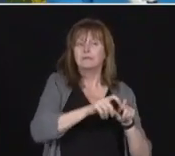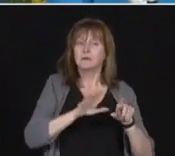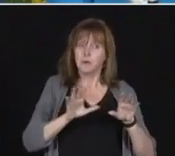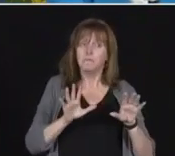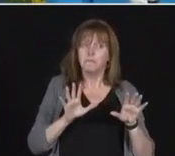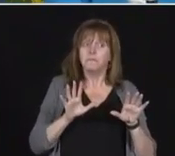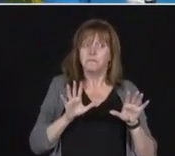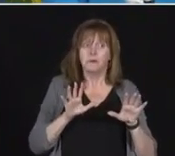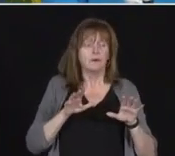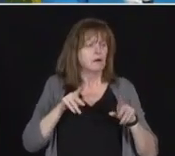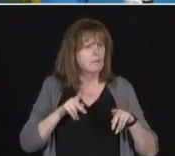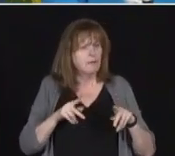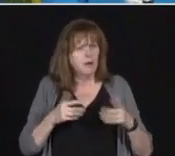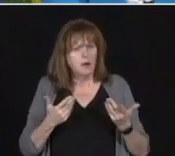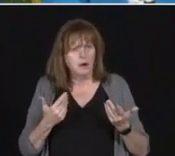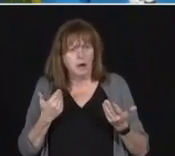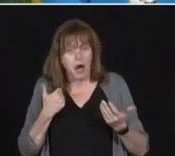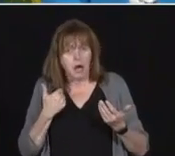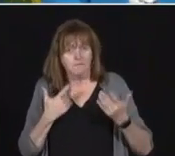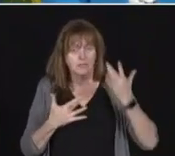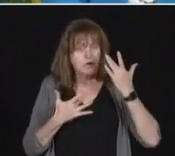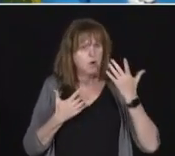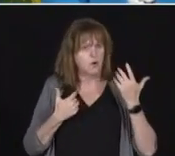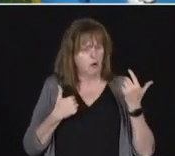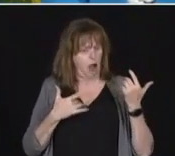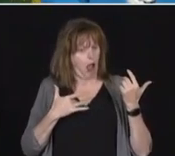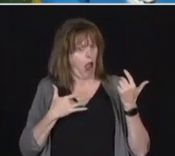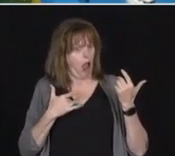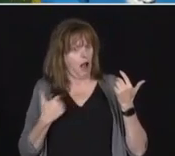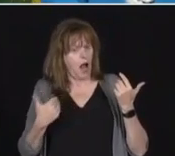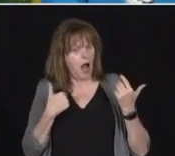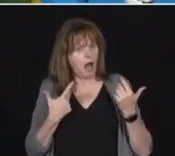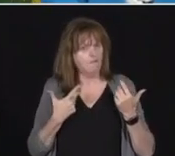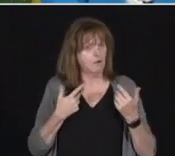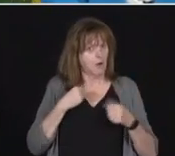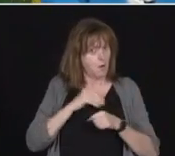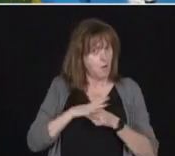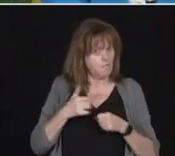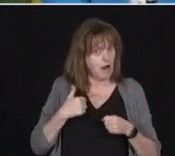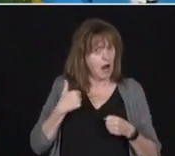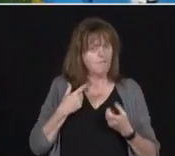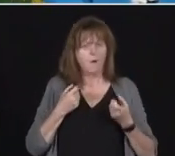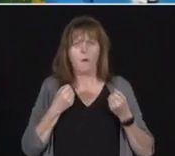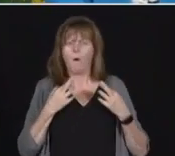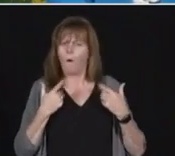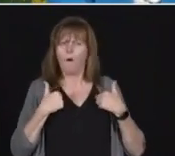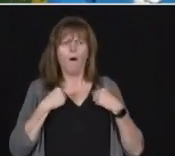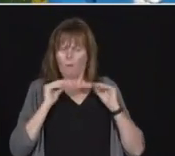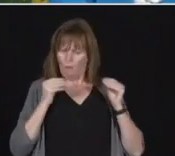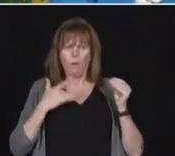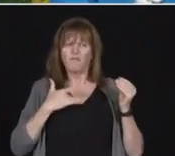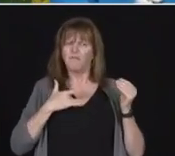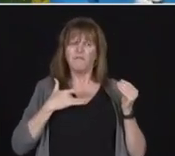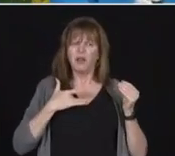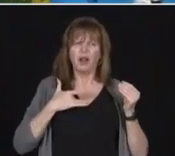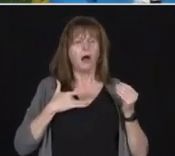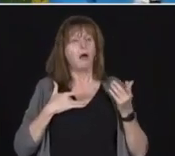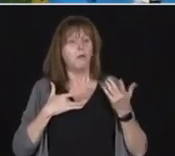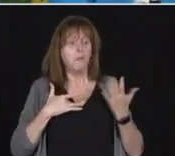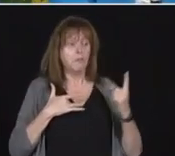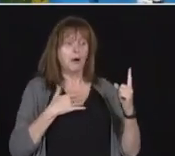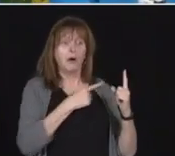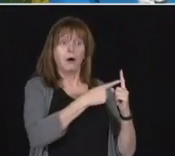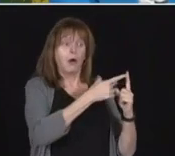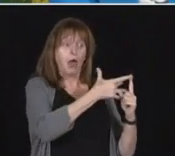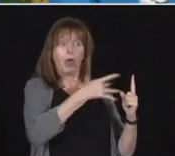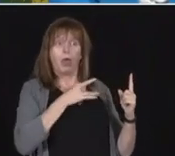-related or they were concerned that they had been in contact with someone with COVID. This is a very professional group. They